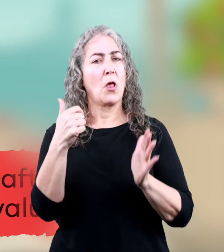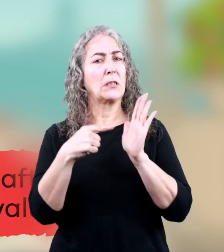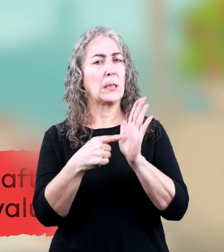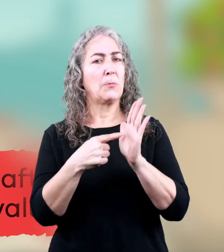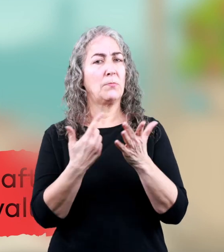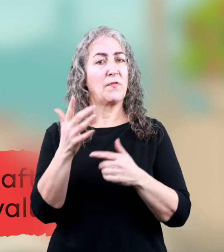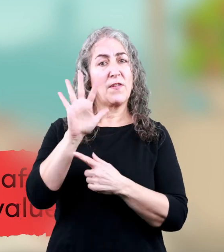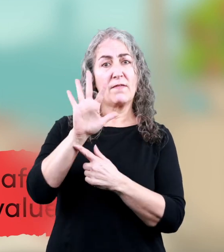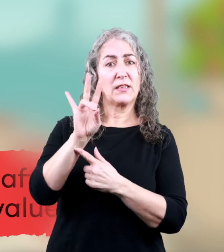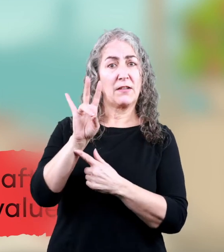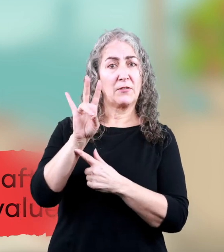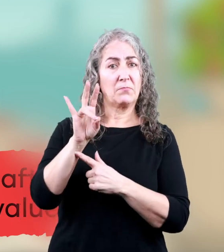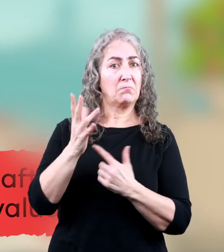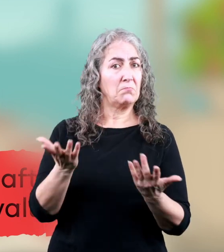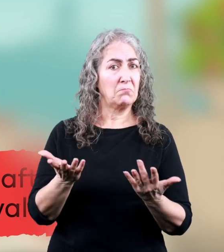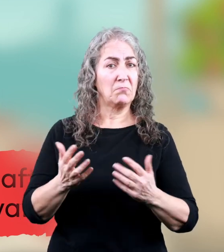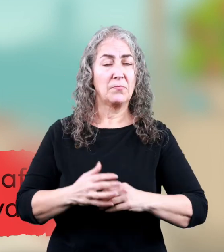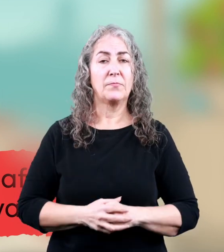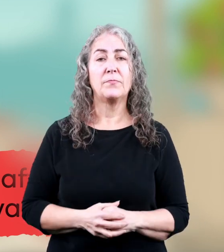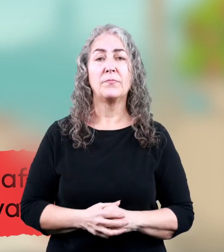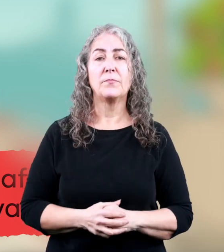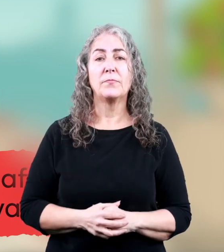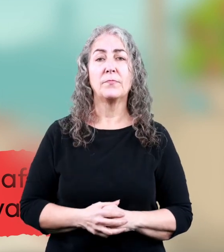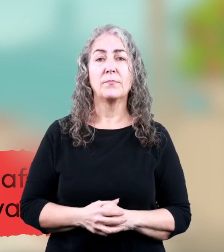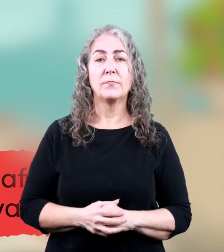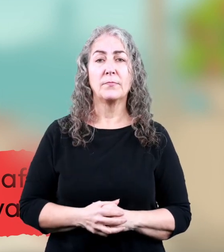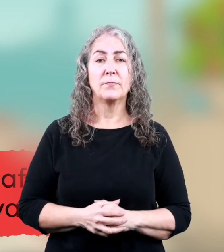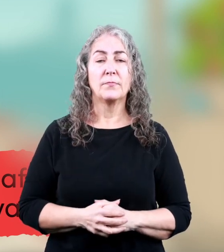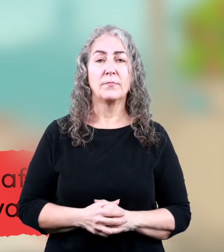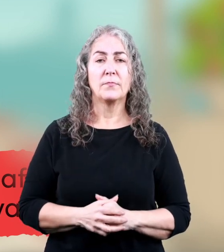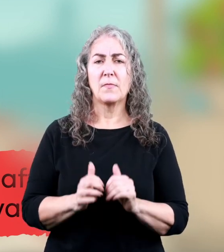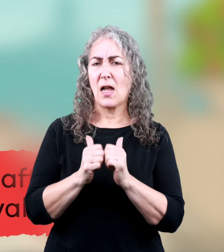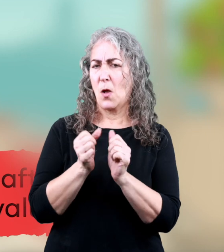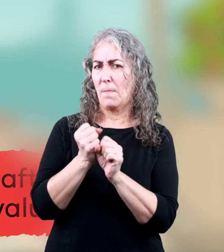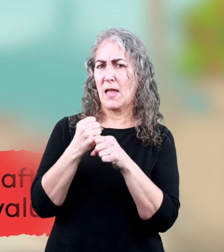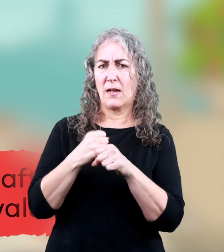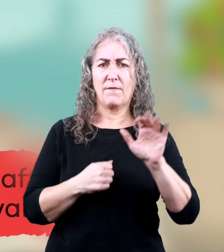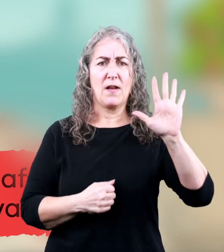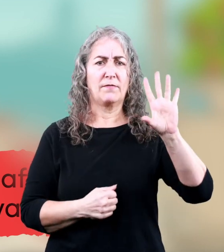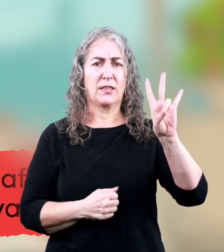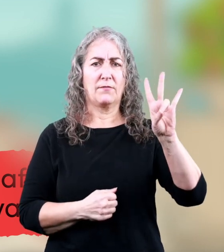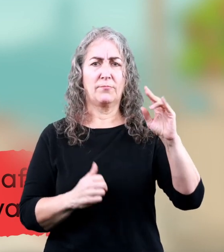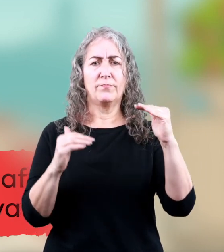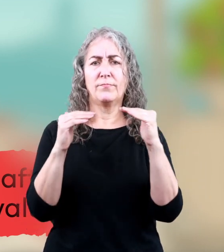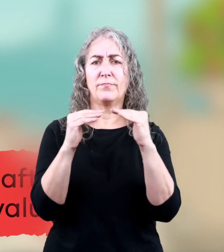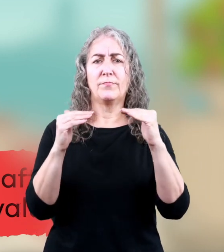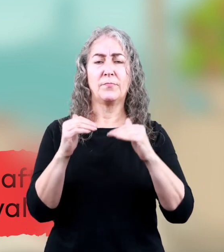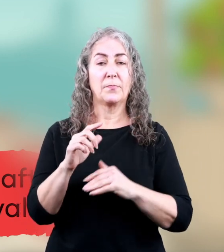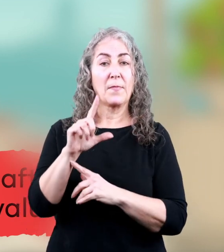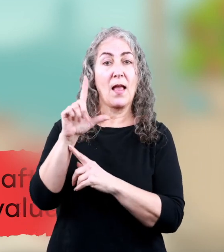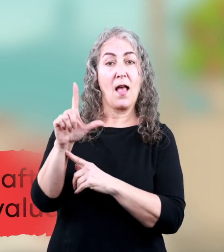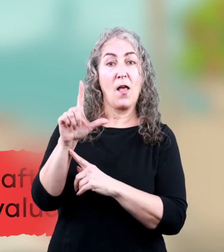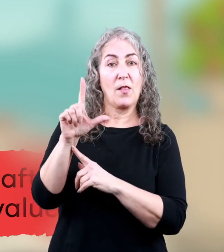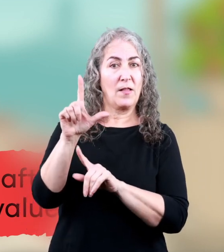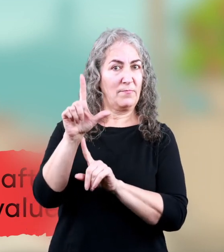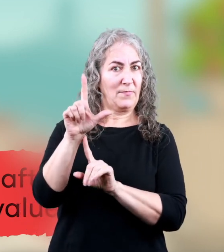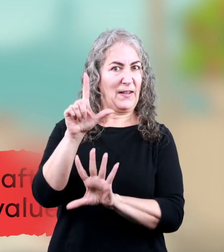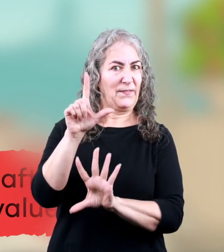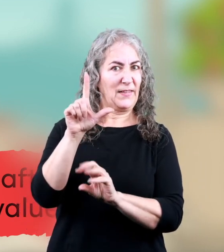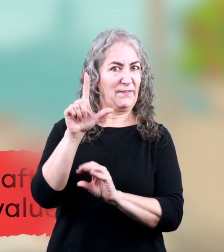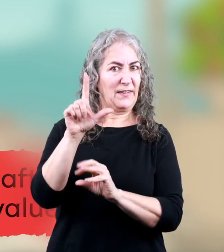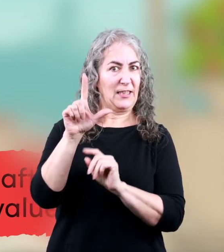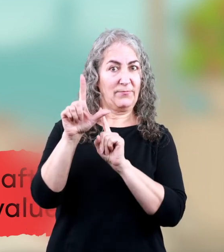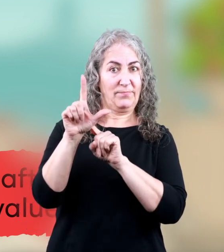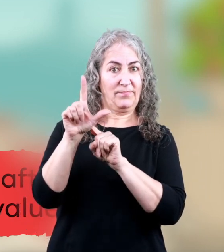Here's another example. To make the number 57, we use l because